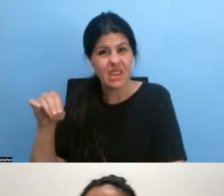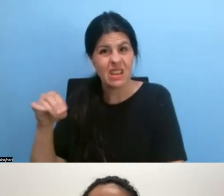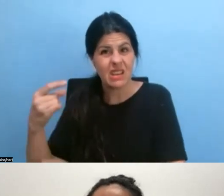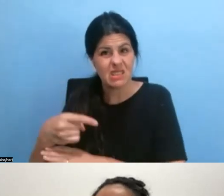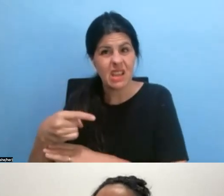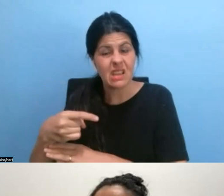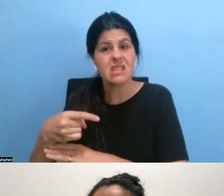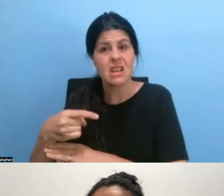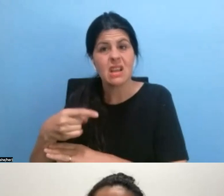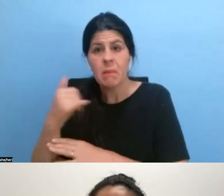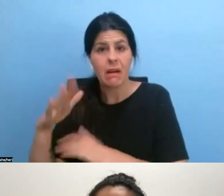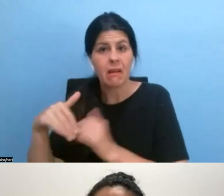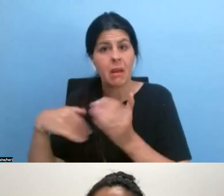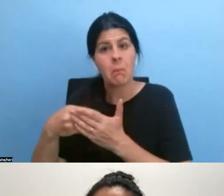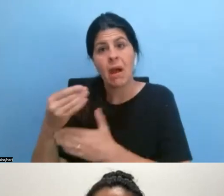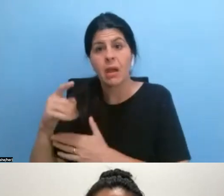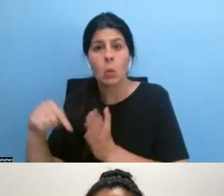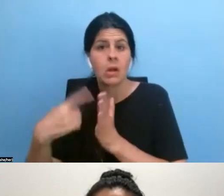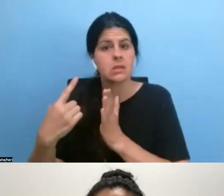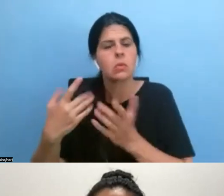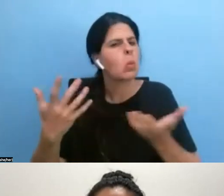off for once, what's the right thing to do in this situation?